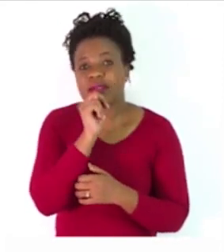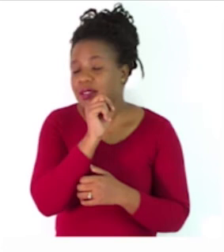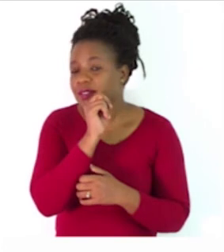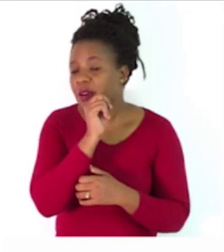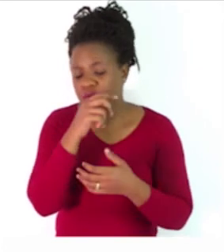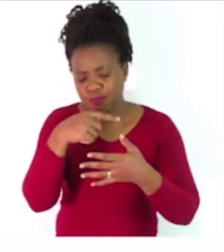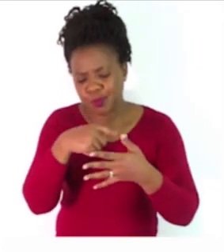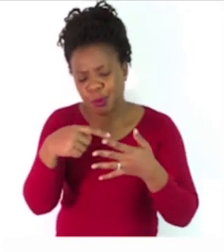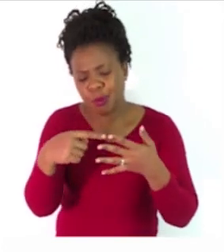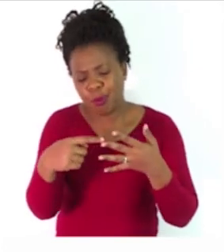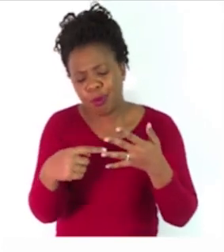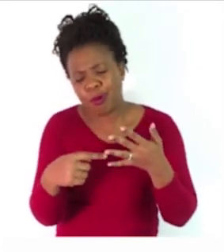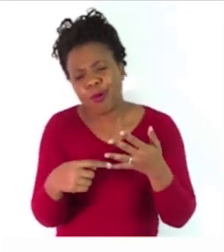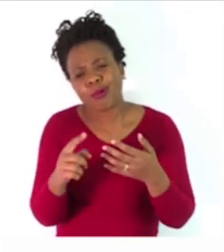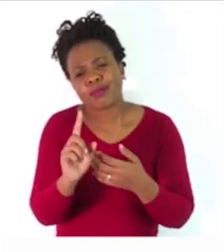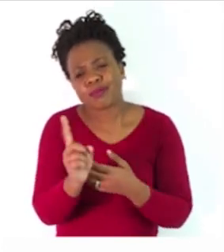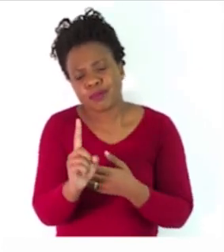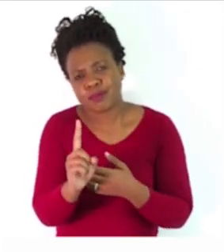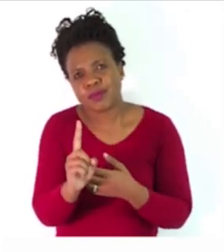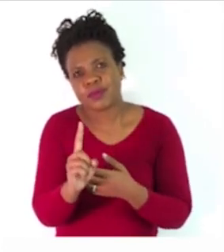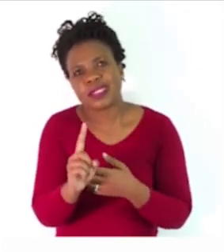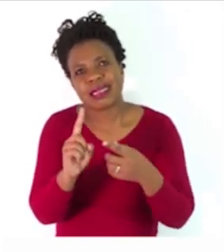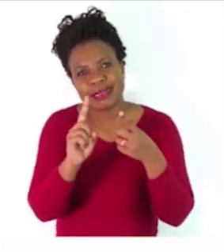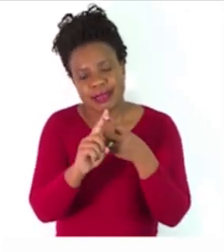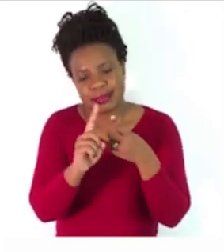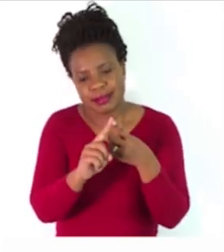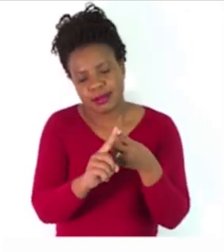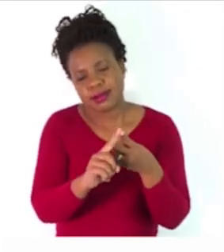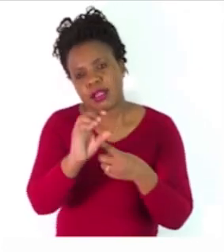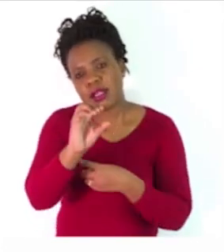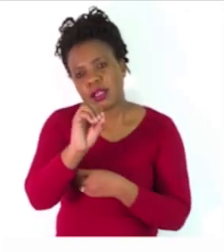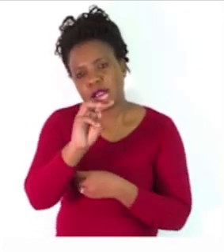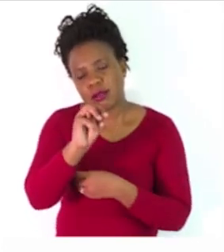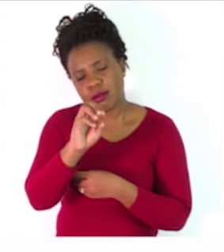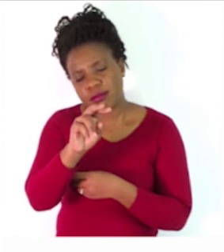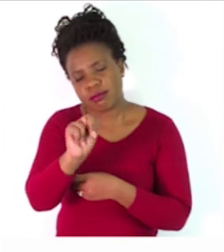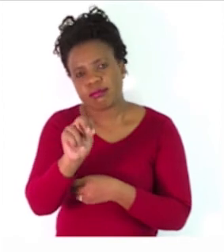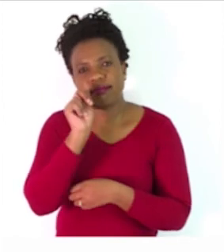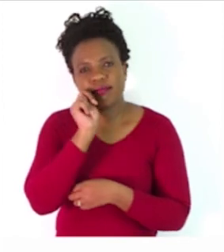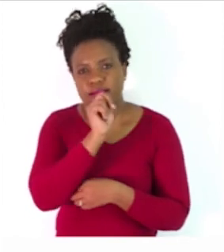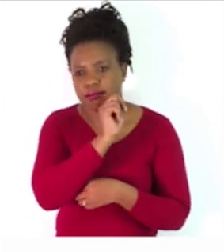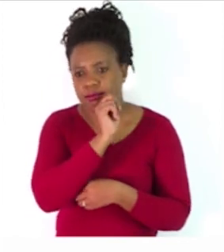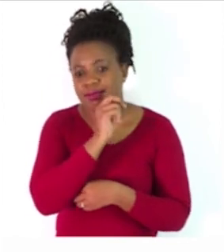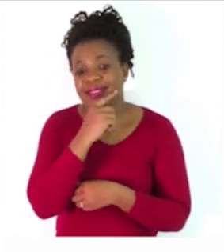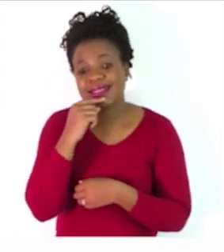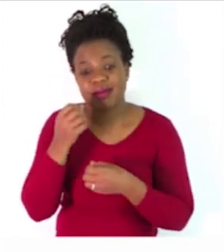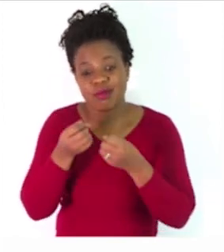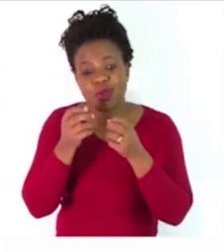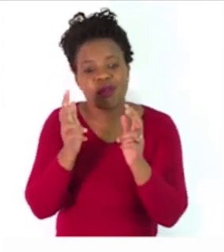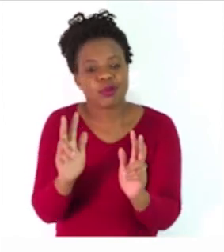Number one, common nouns. These are names given to ordinary people,